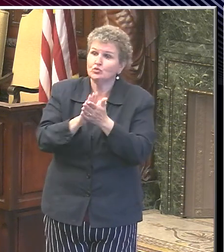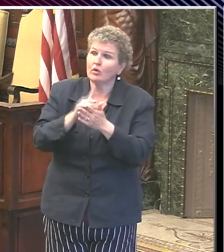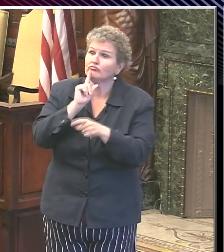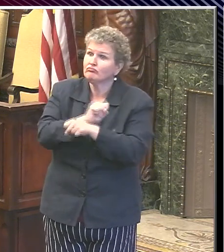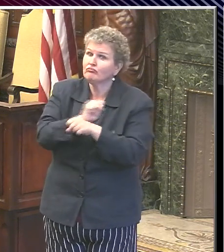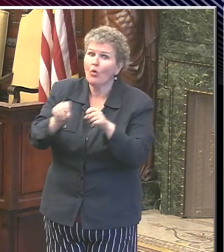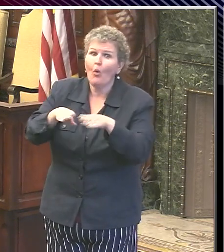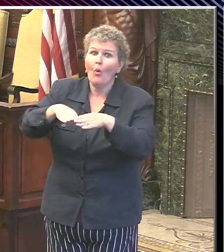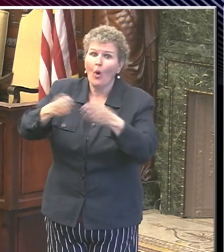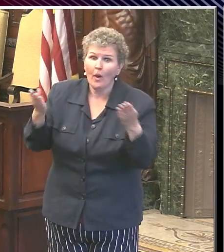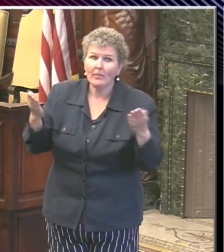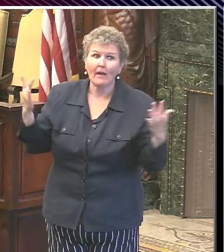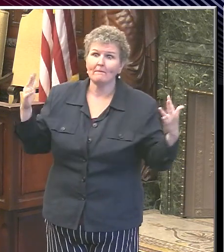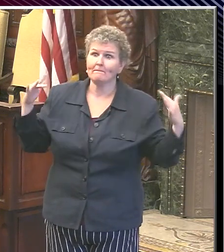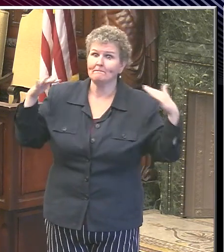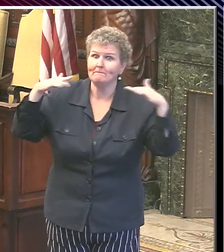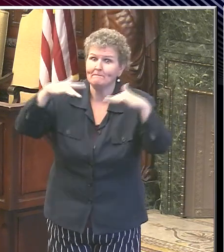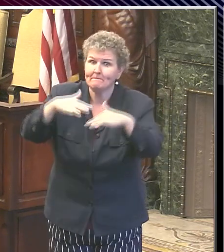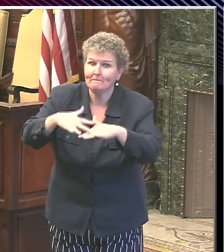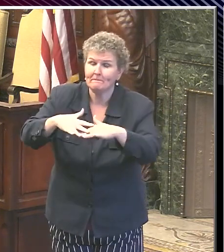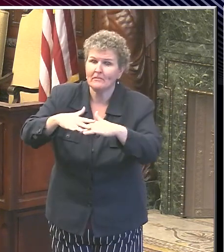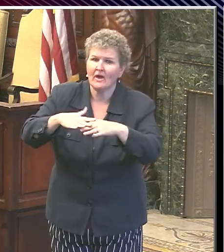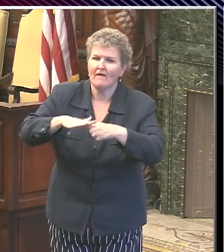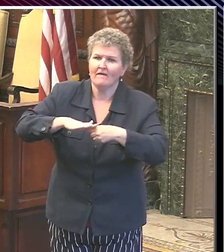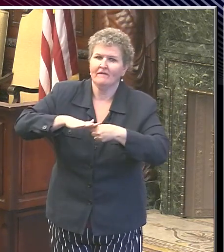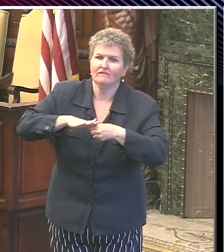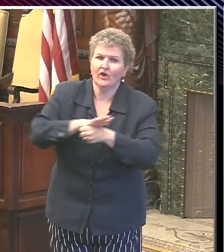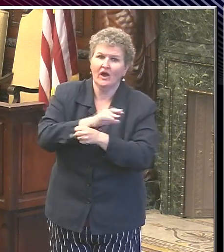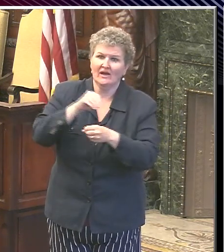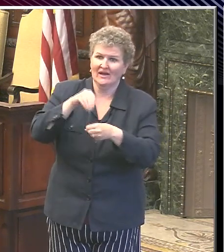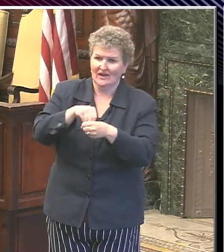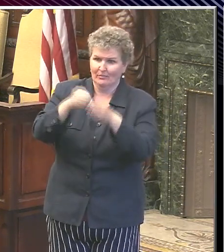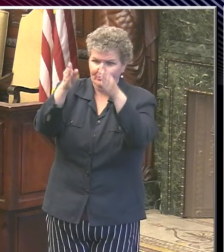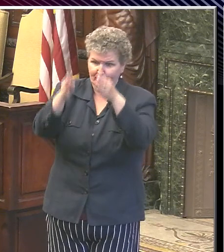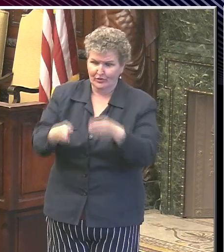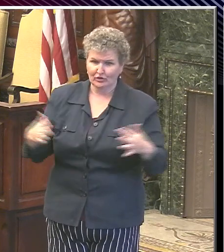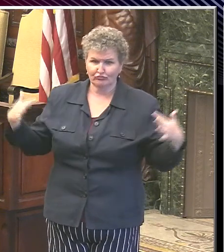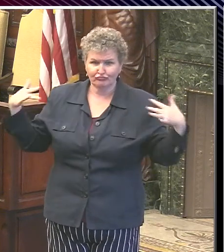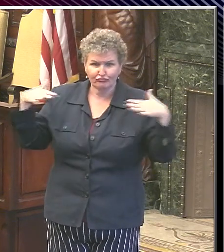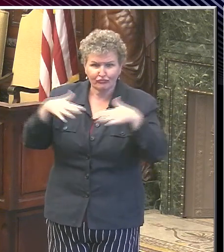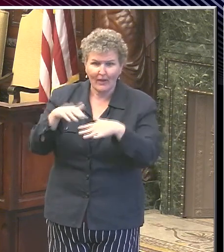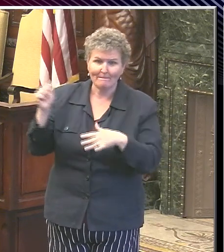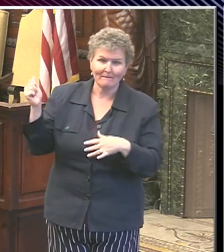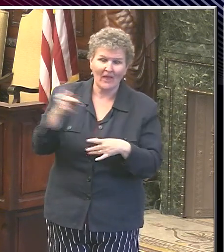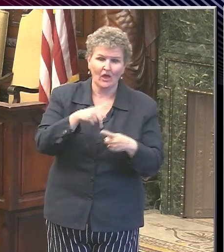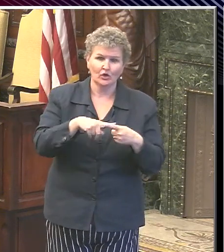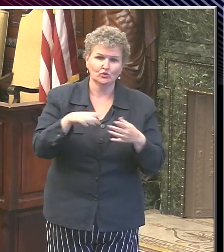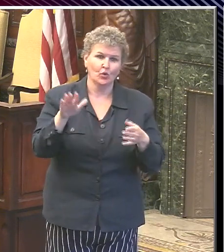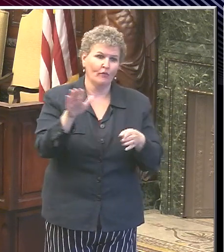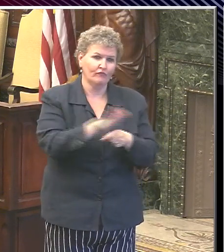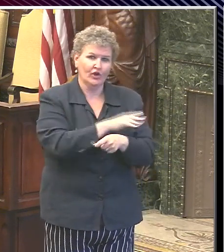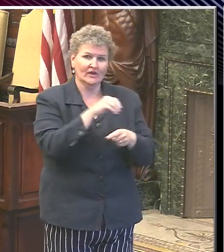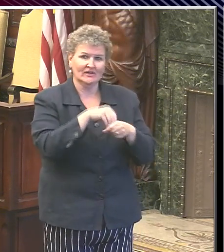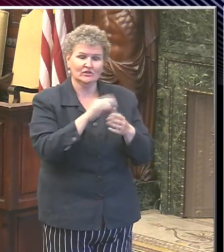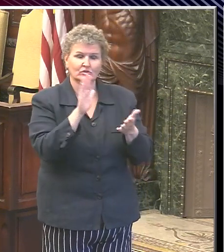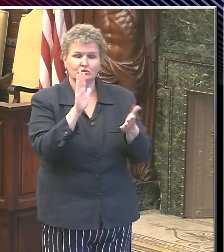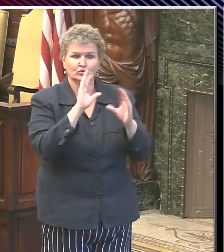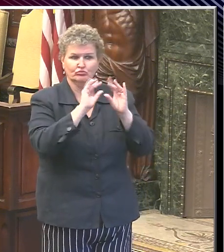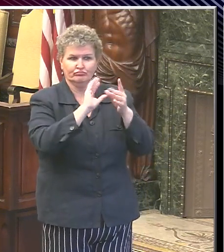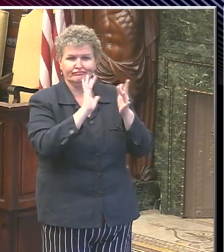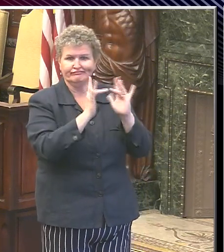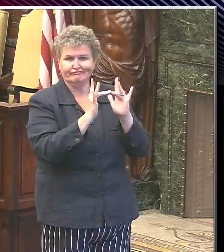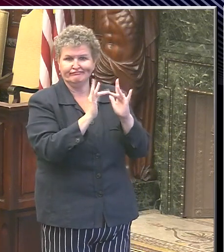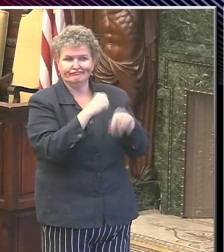to change for them to go back to all online? Would it be like a rise in cases, more spread person-to-person, how would you define that?